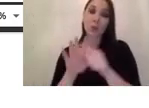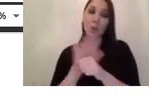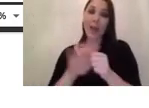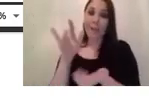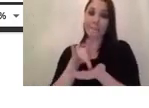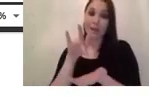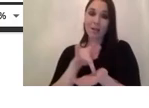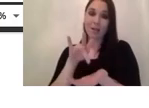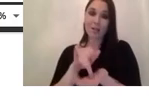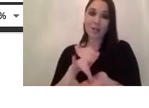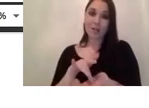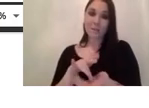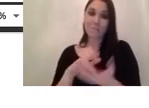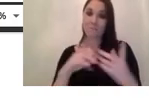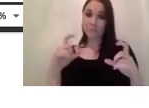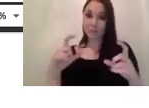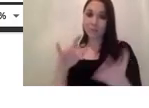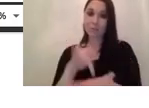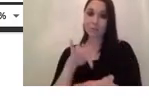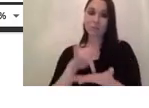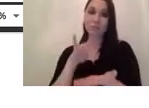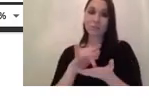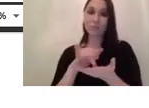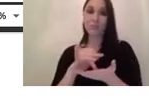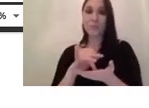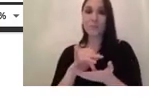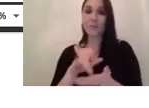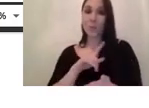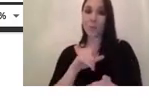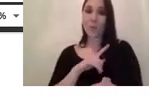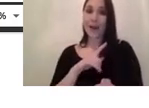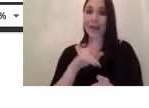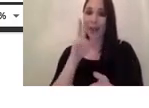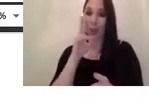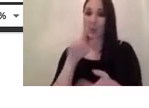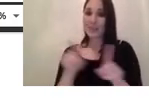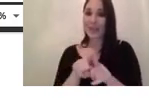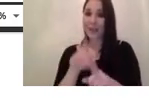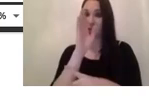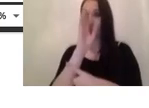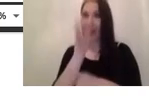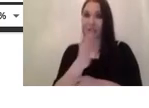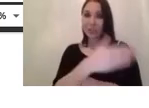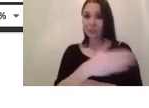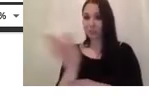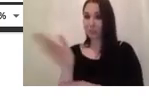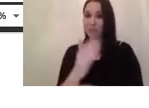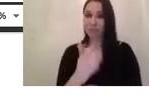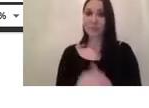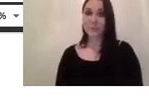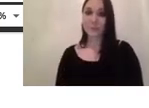middle because the camera is actually is going to be looking in the same direction as the as the lamp